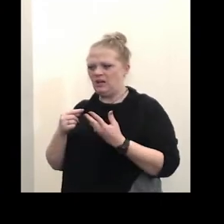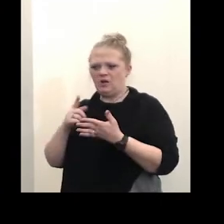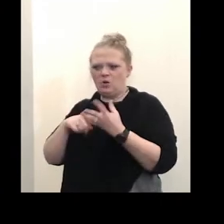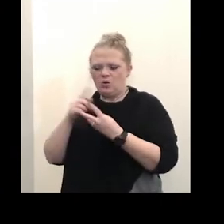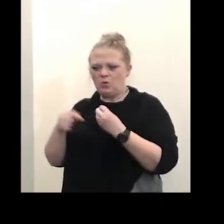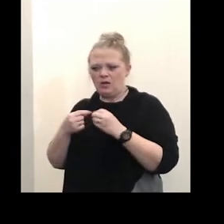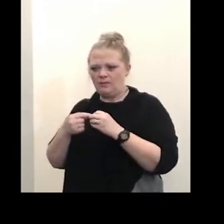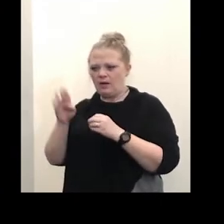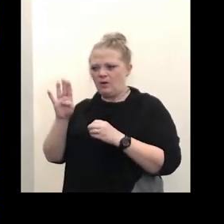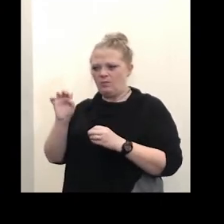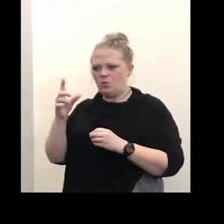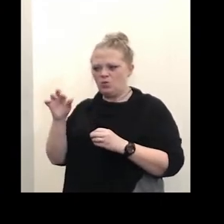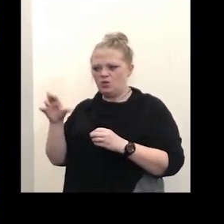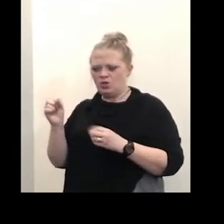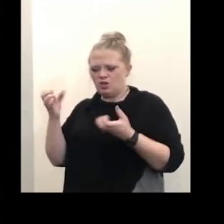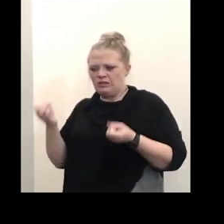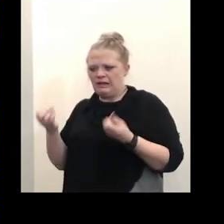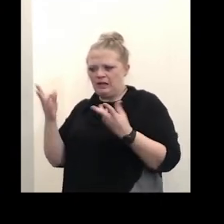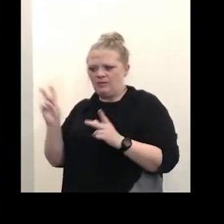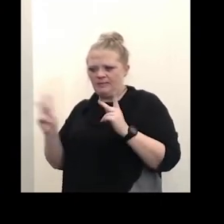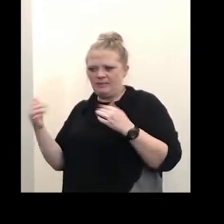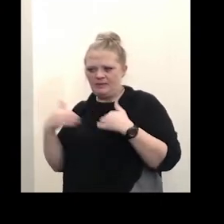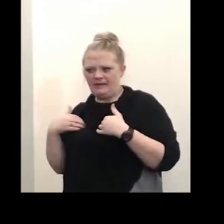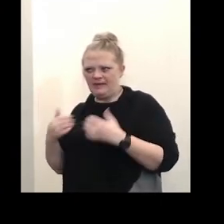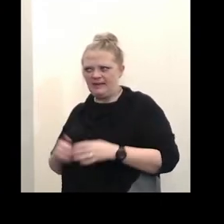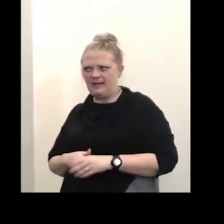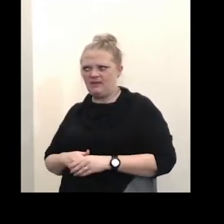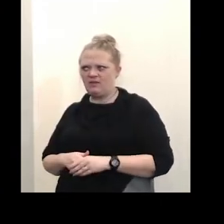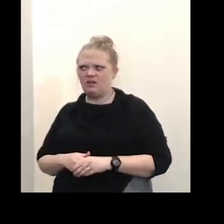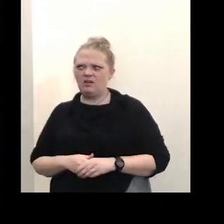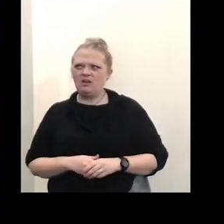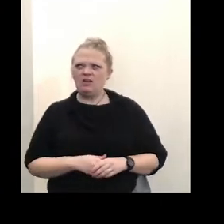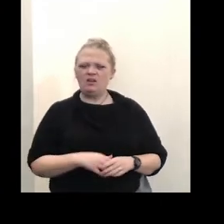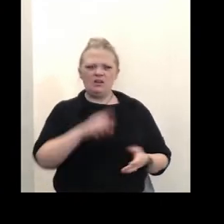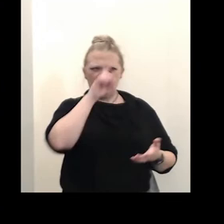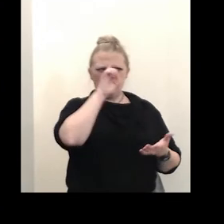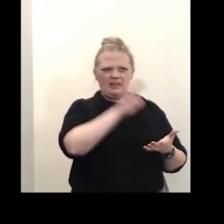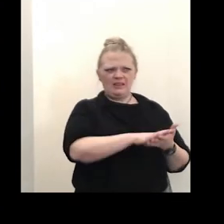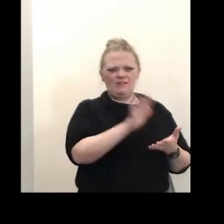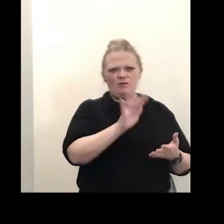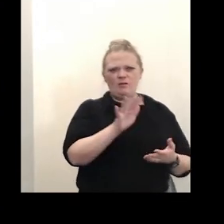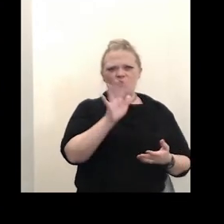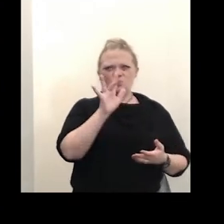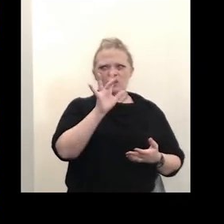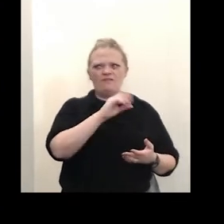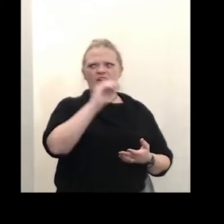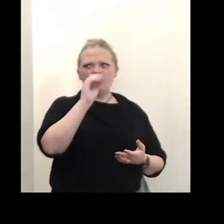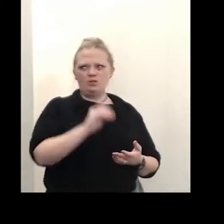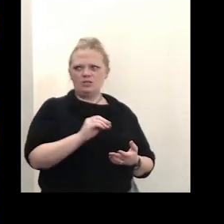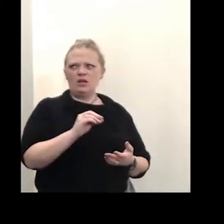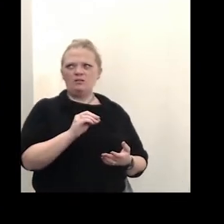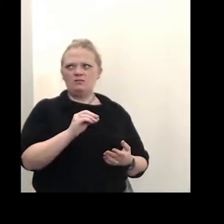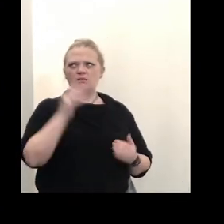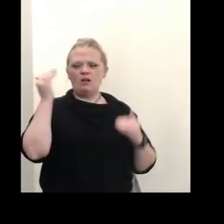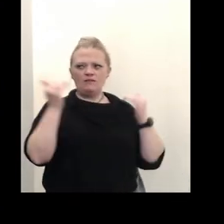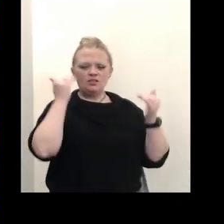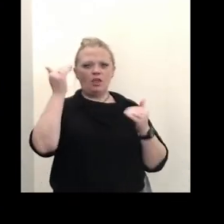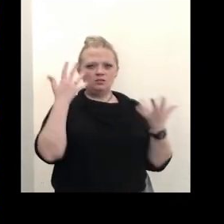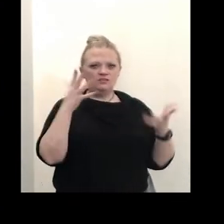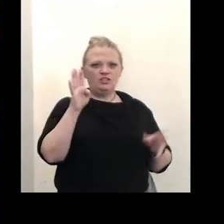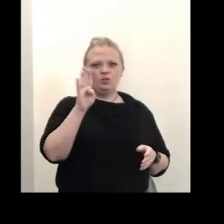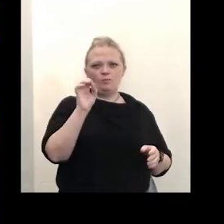boosters and how many people are getting those i believe we're around 25 percent of adults have been boosted